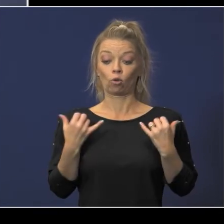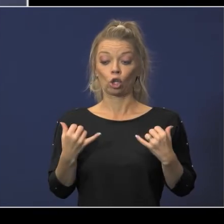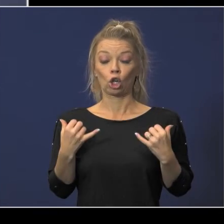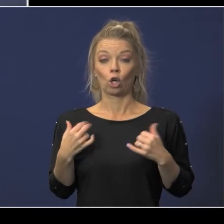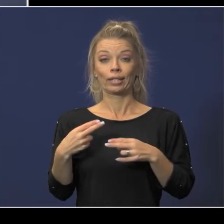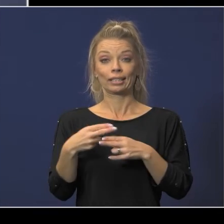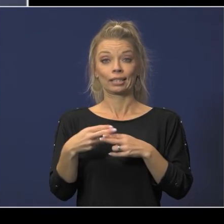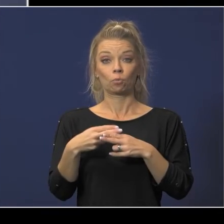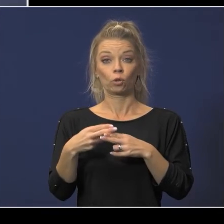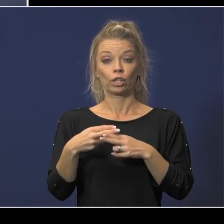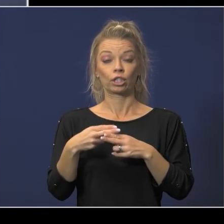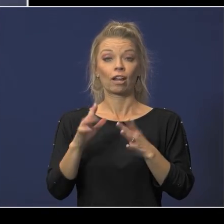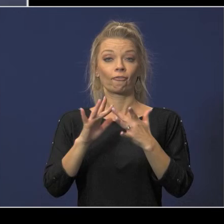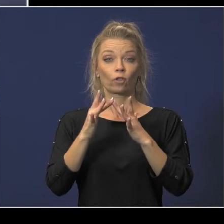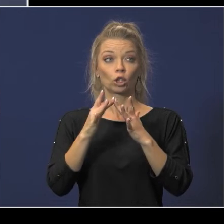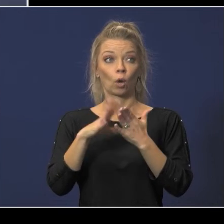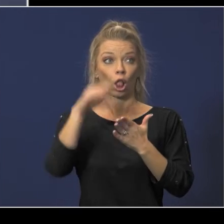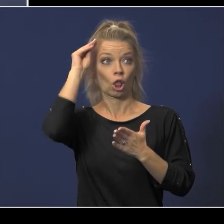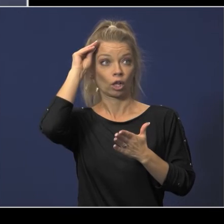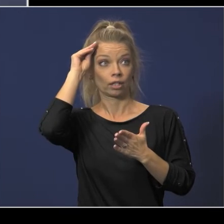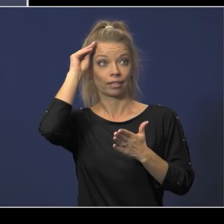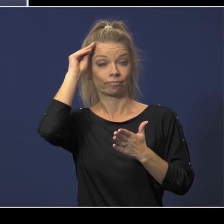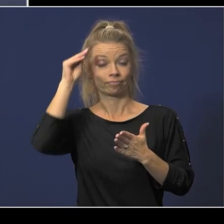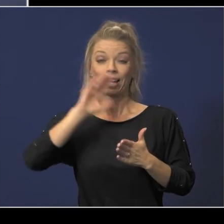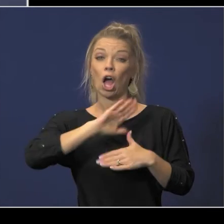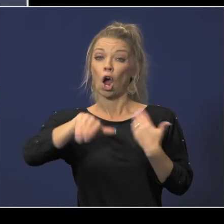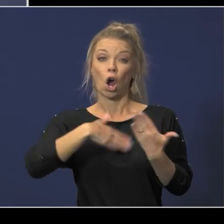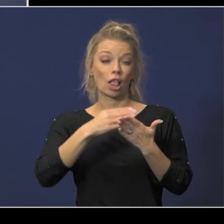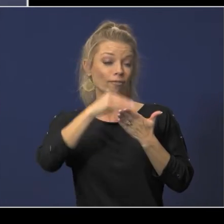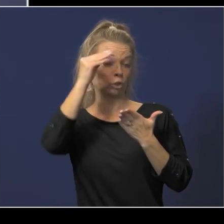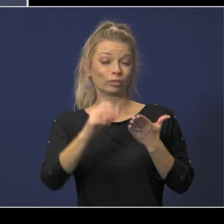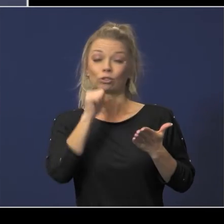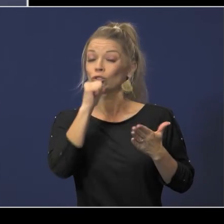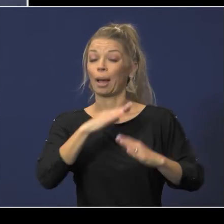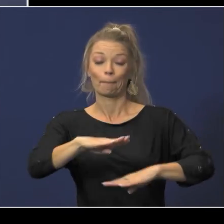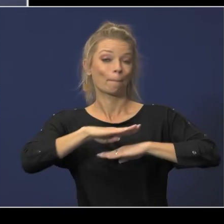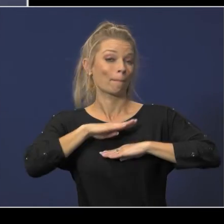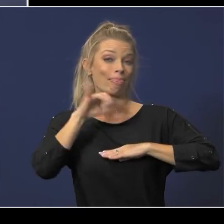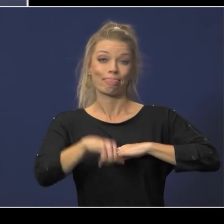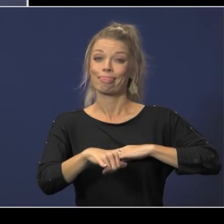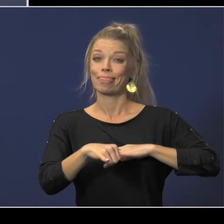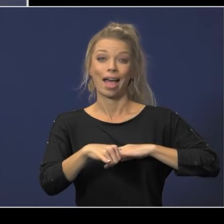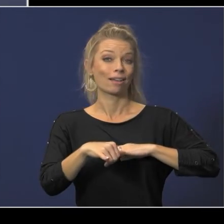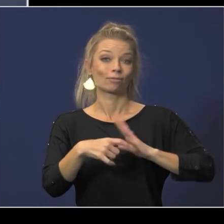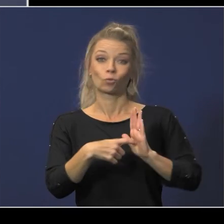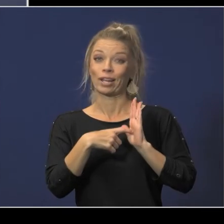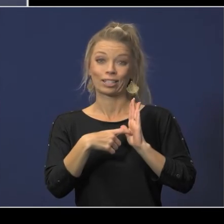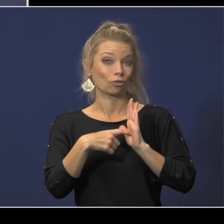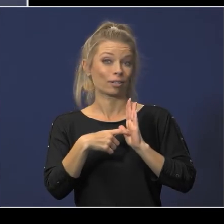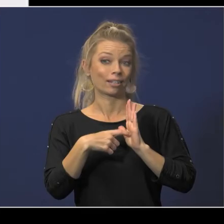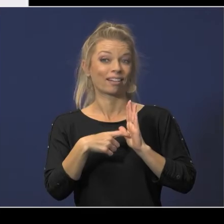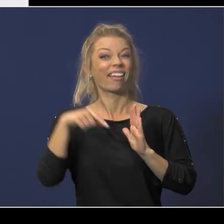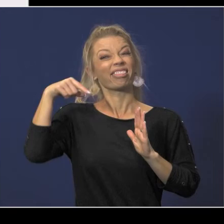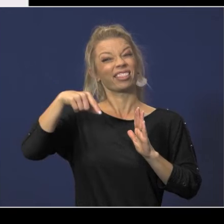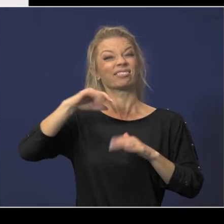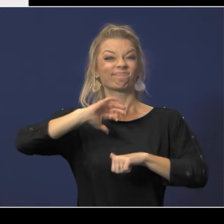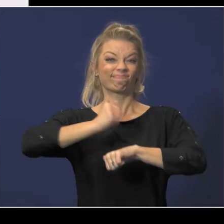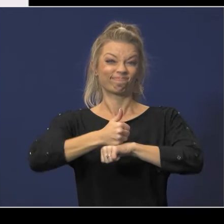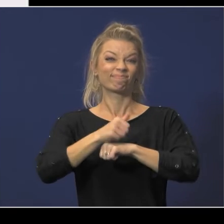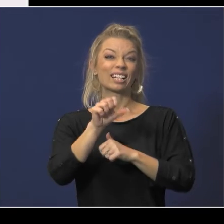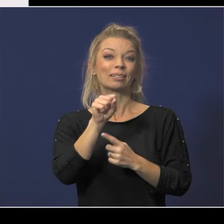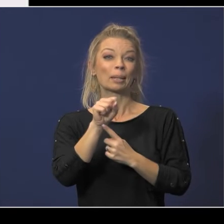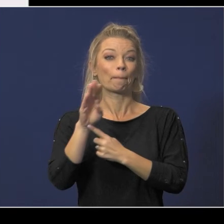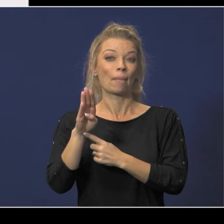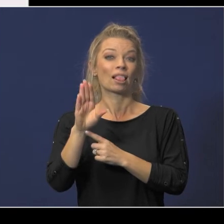virtual learning all of our students do not meet this criteria this is a criteria that's said by senate bill 15. in addition